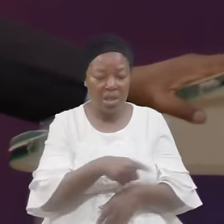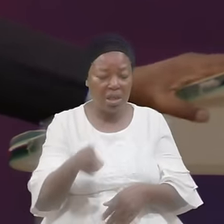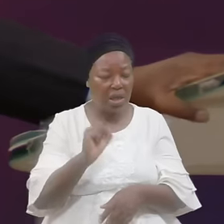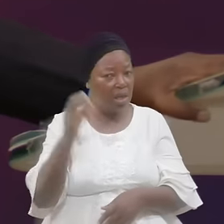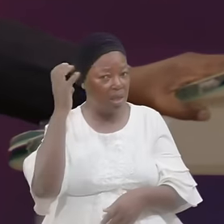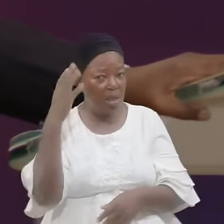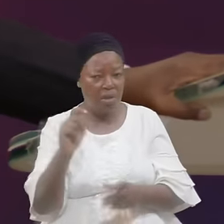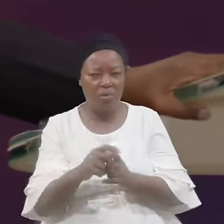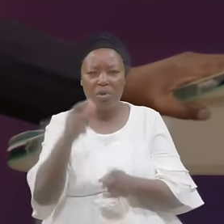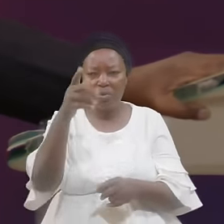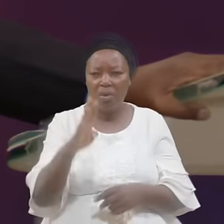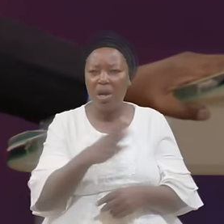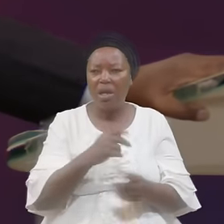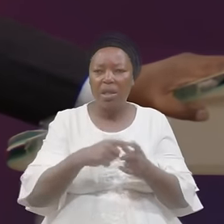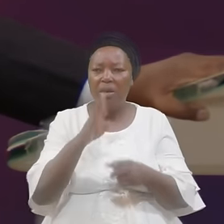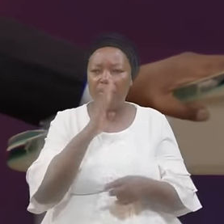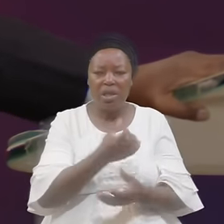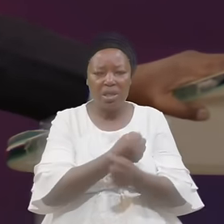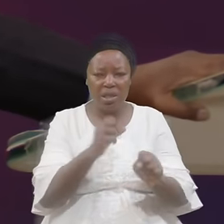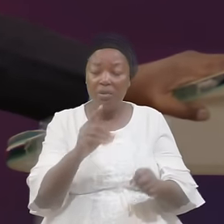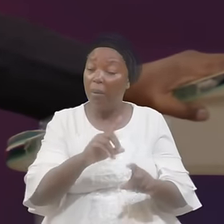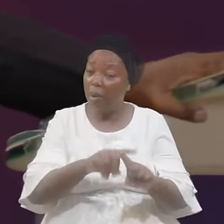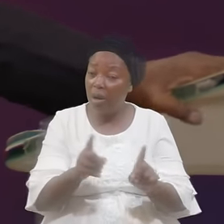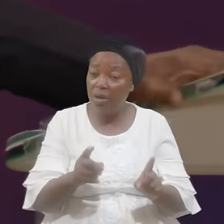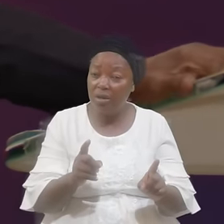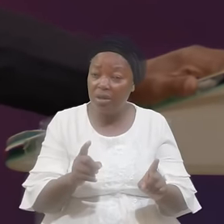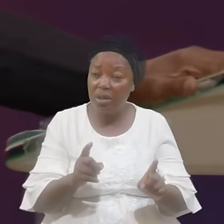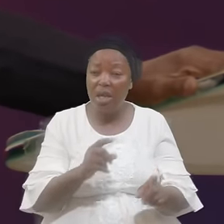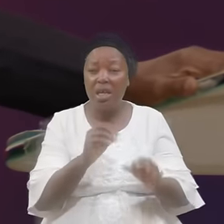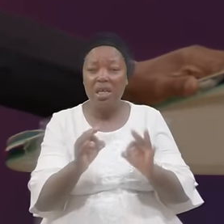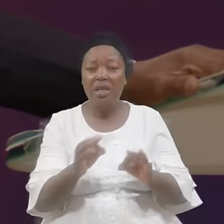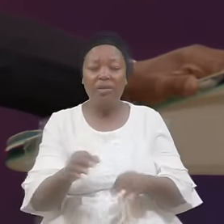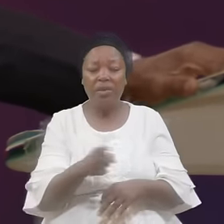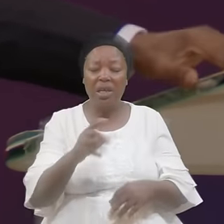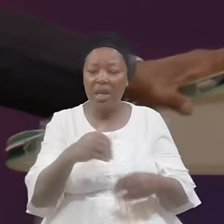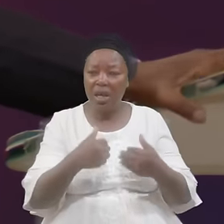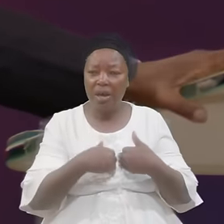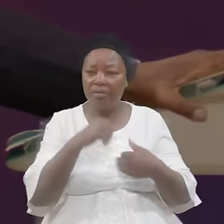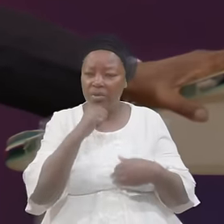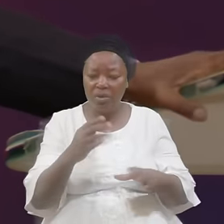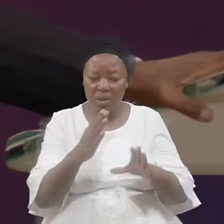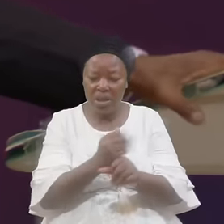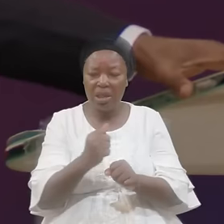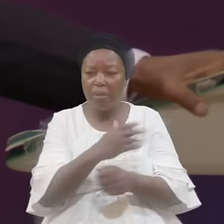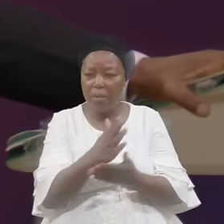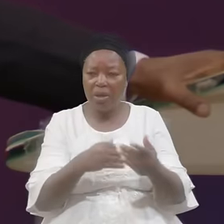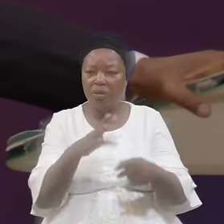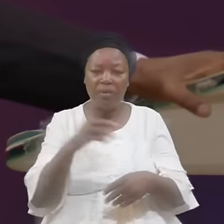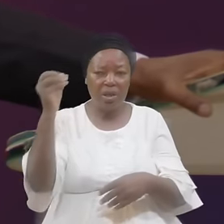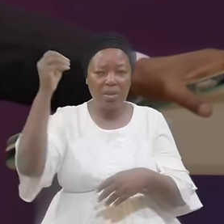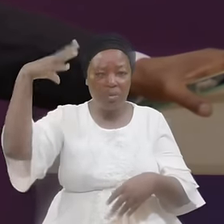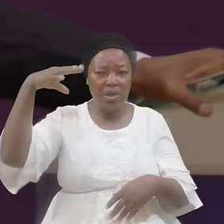of God And be saved But If they have not Partaken Of the grace